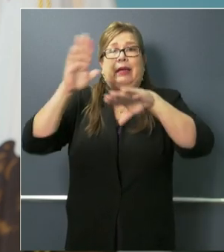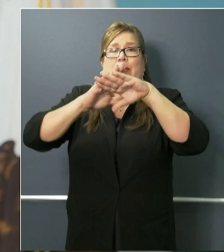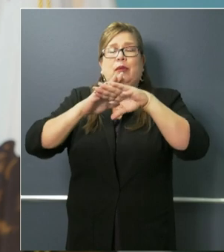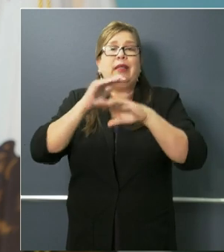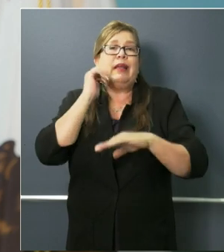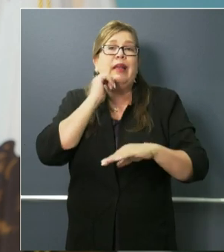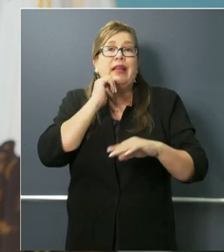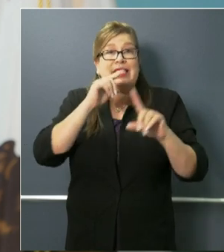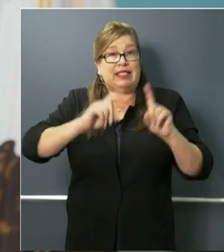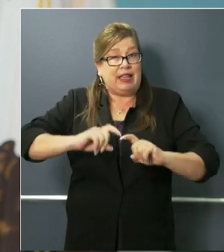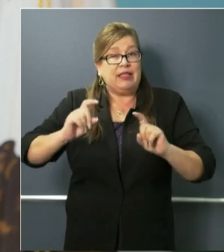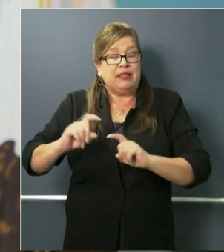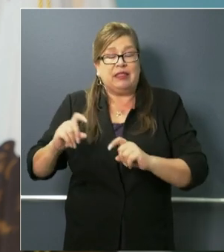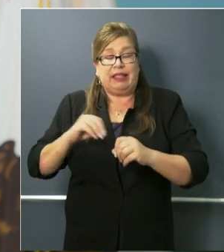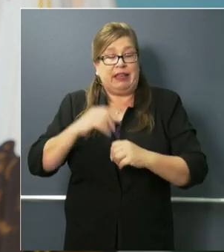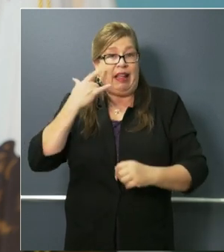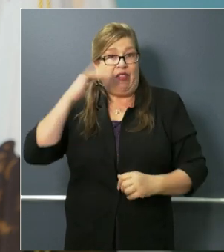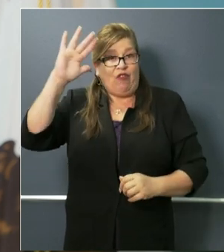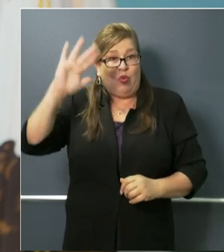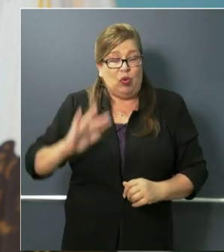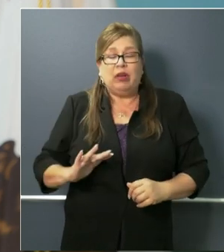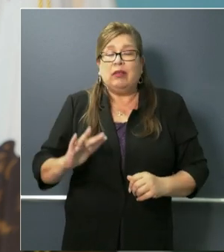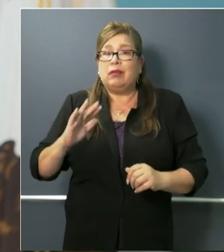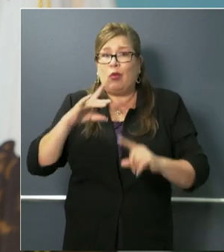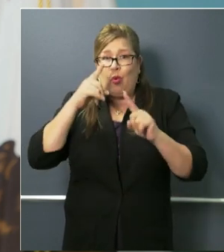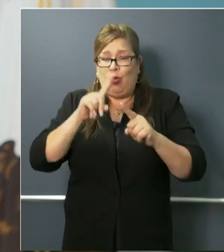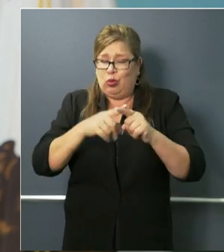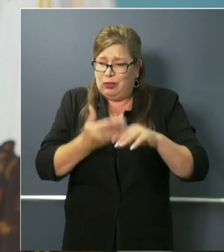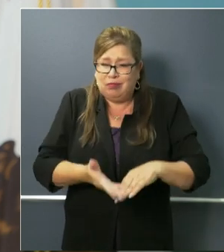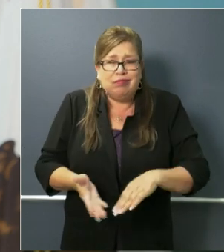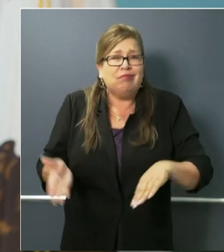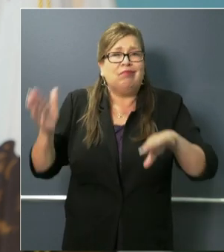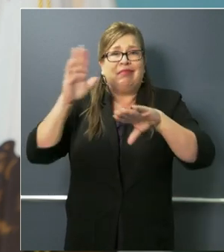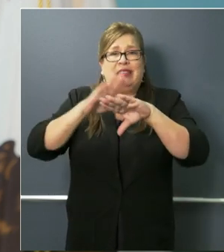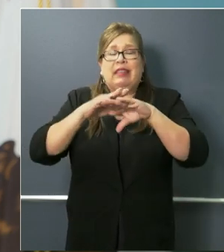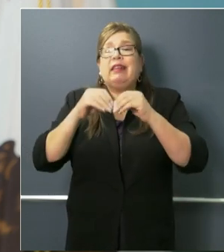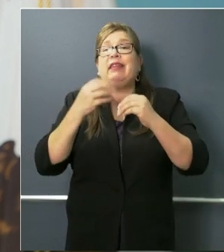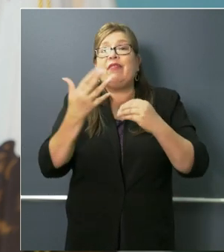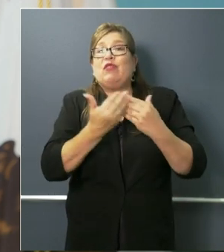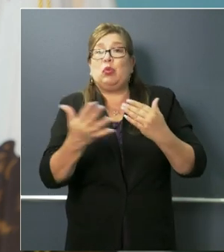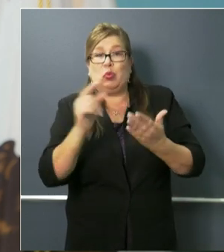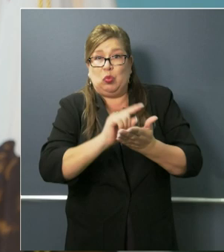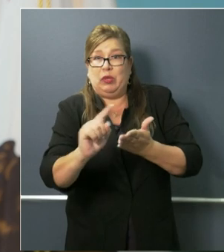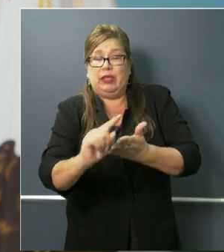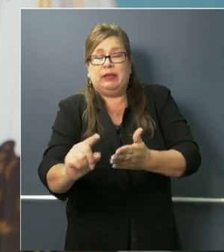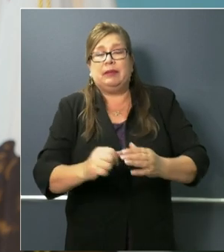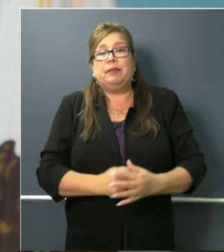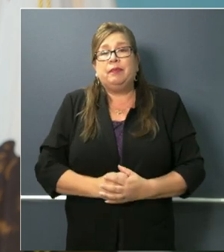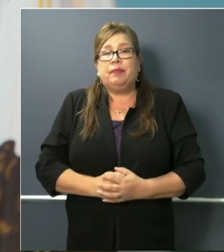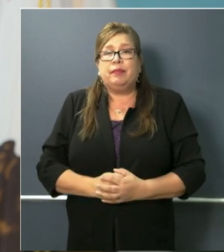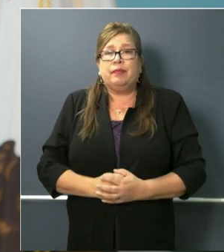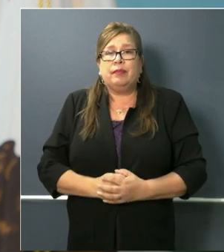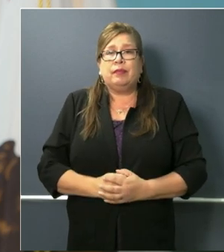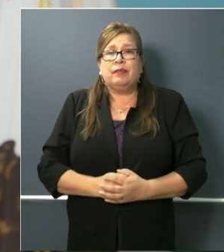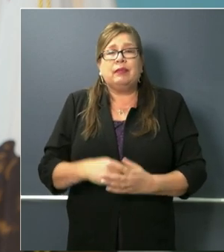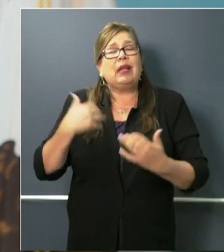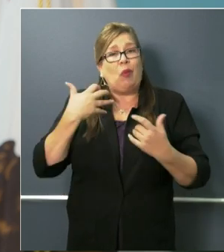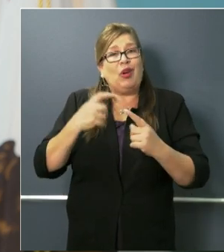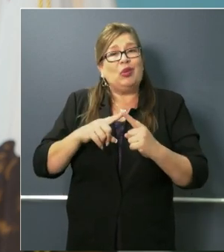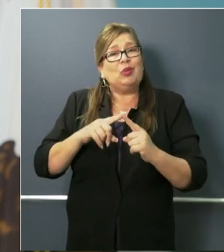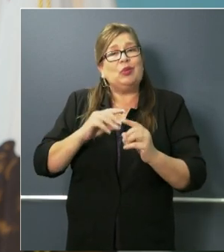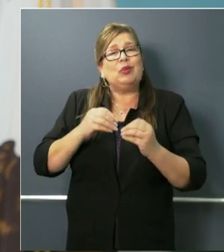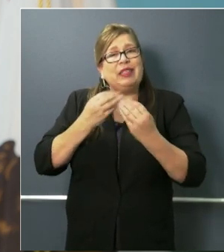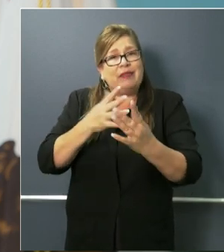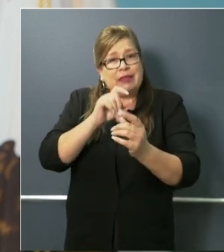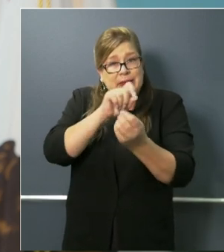tests in the state of California over the course of the next few weeks. I want to be specific but I